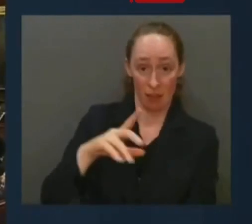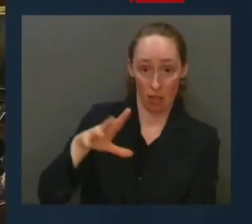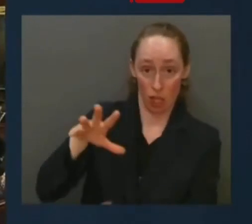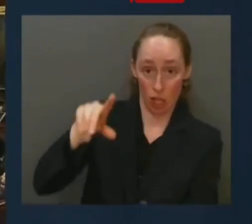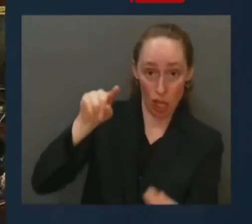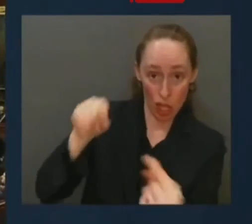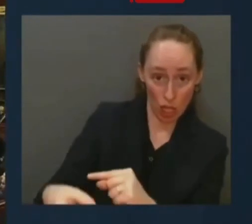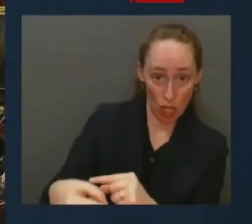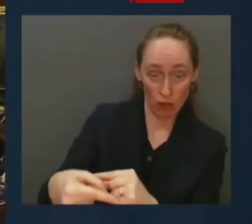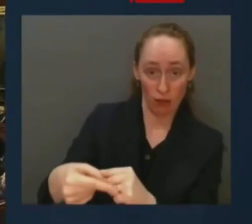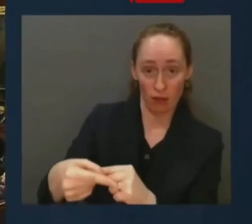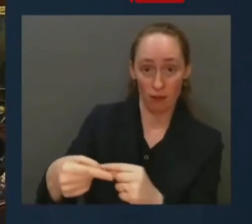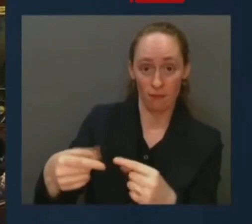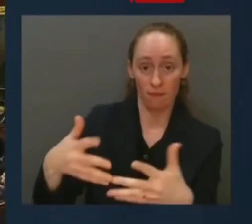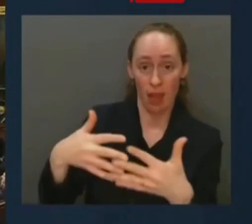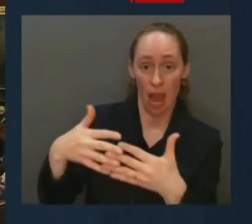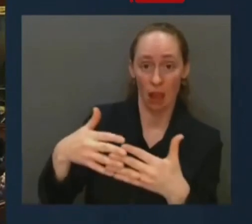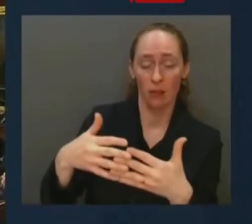With the support